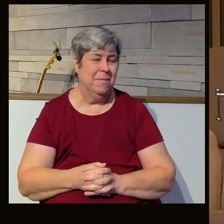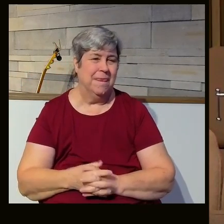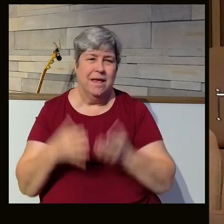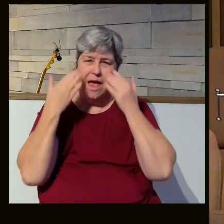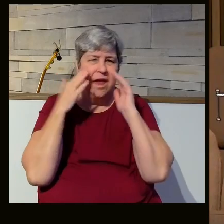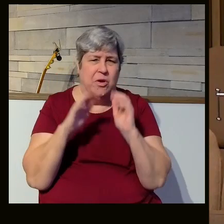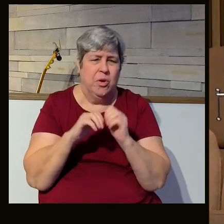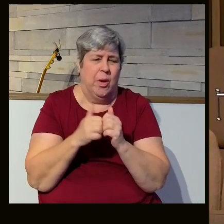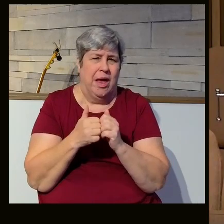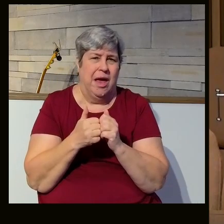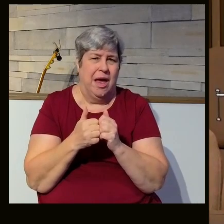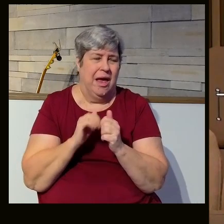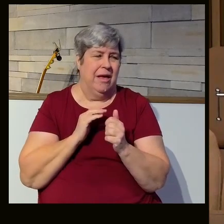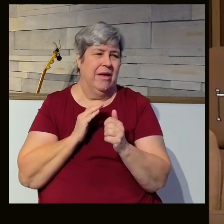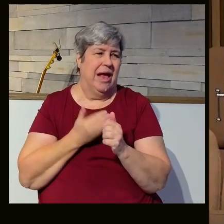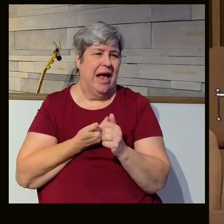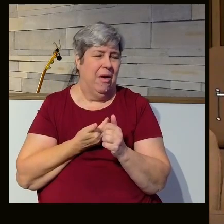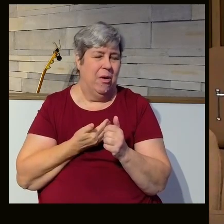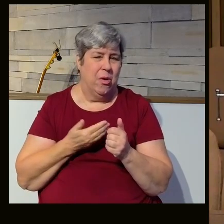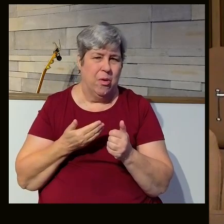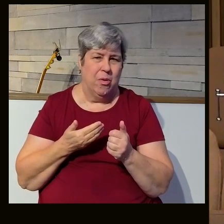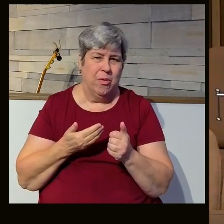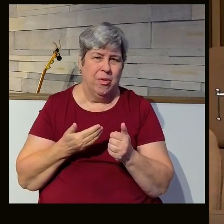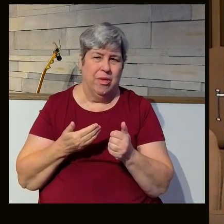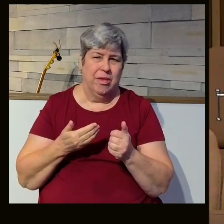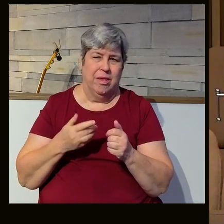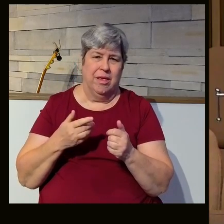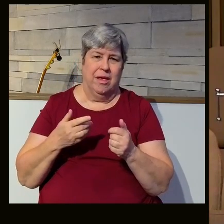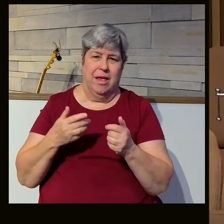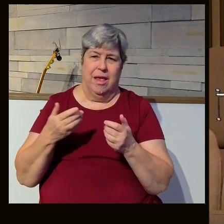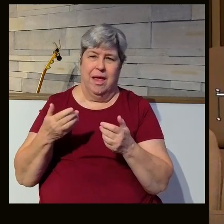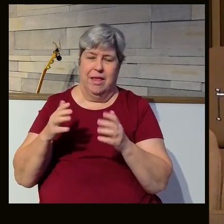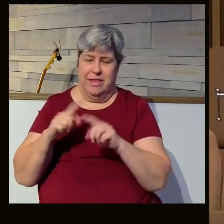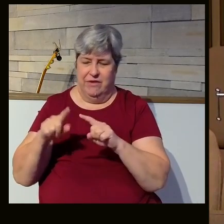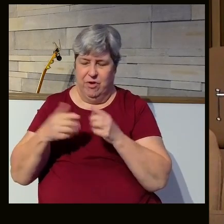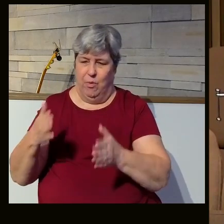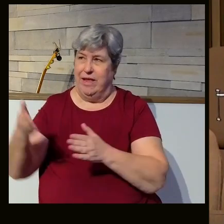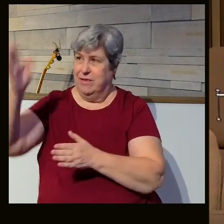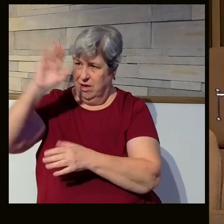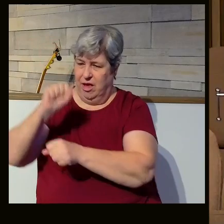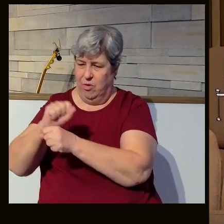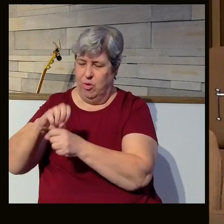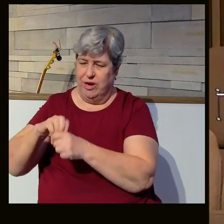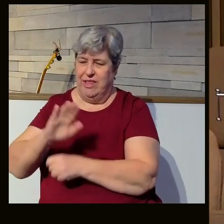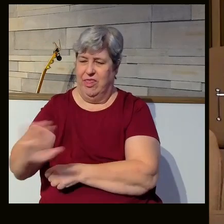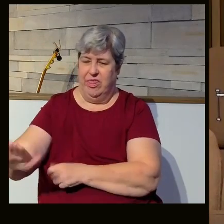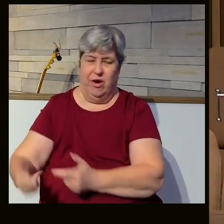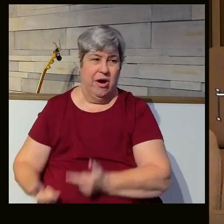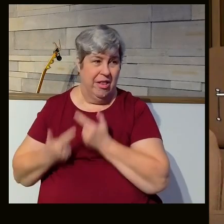I don't know how or in what ways God worked in the life of Hagar and Ishmael when they were in the wilderness,